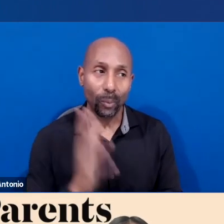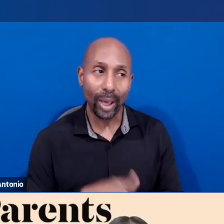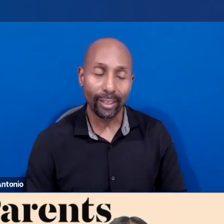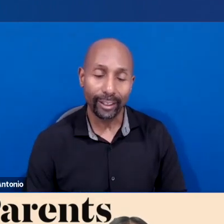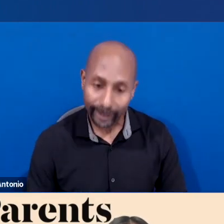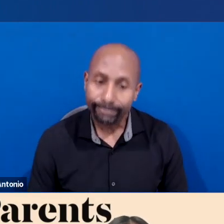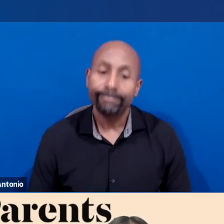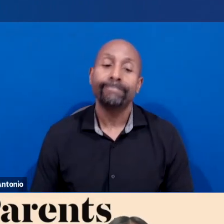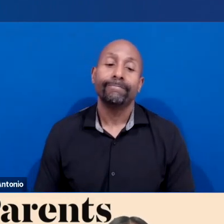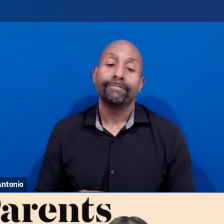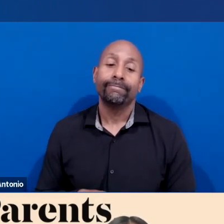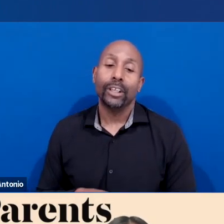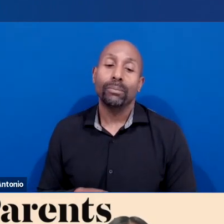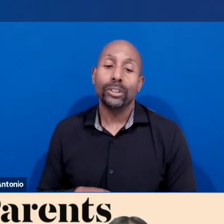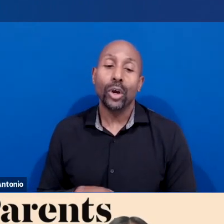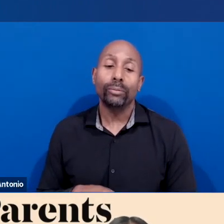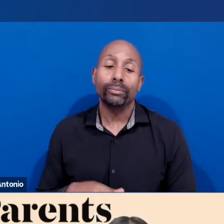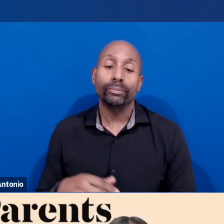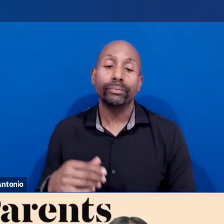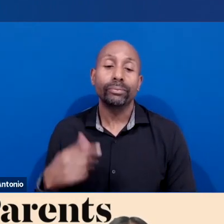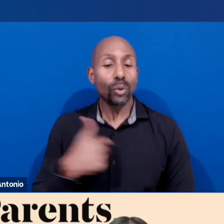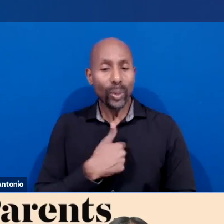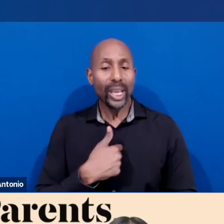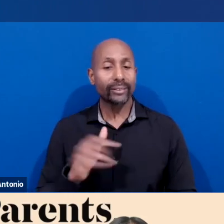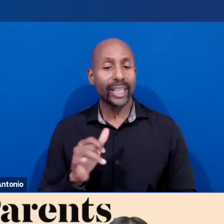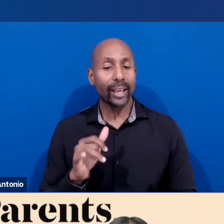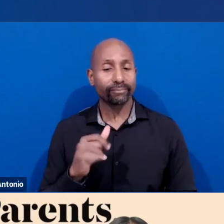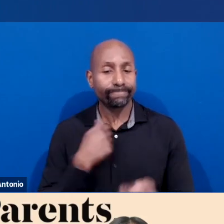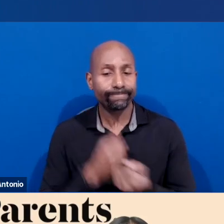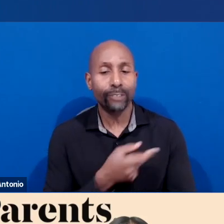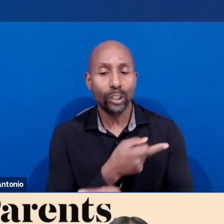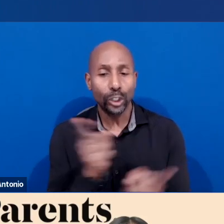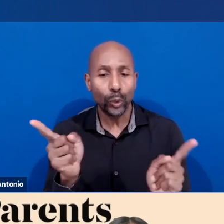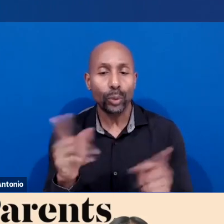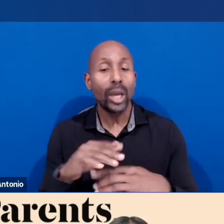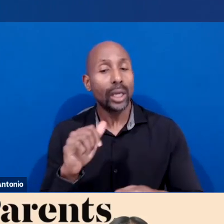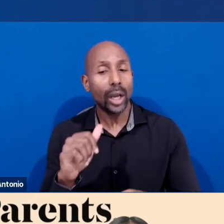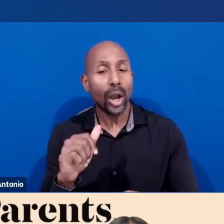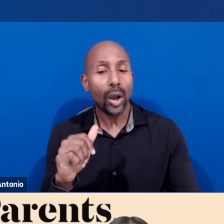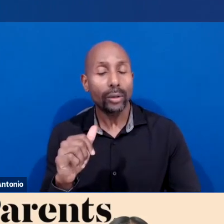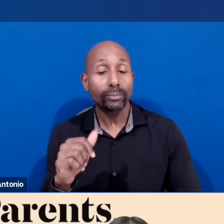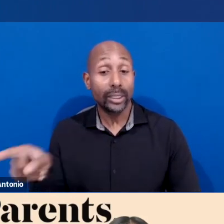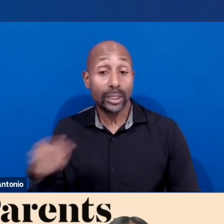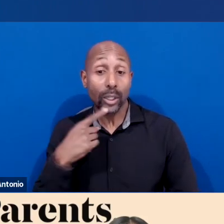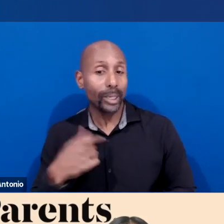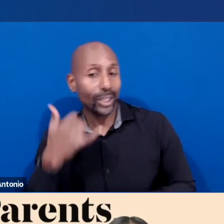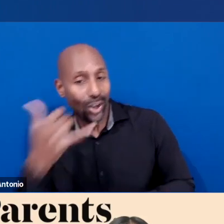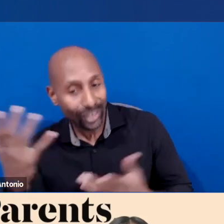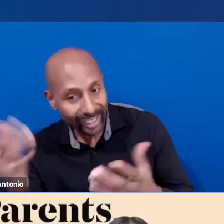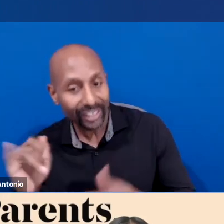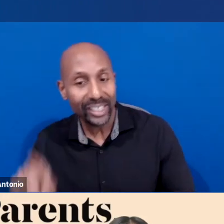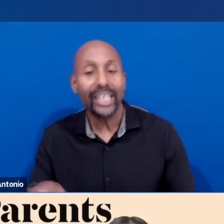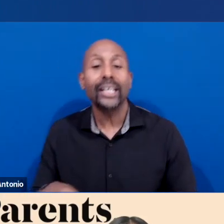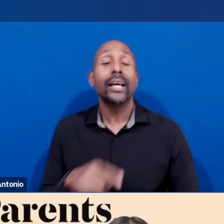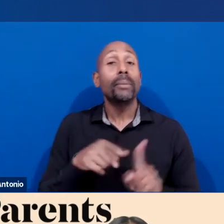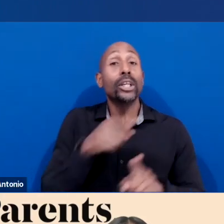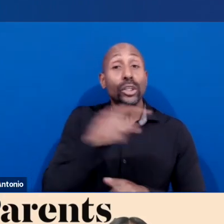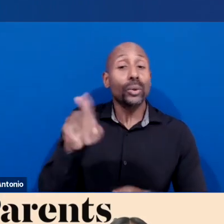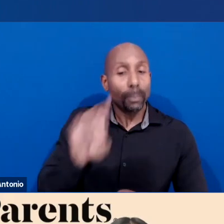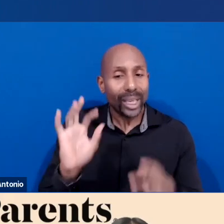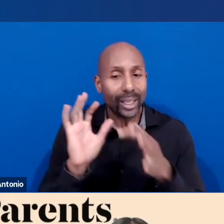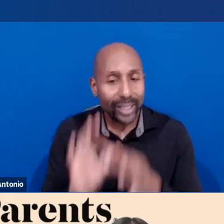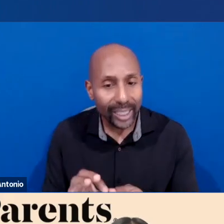in every community. And so the work that we're doing right now at the U.S. Department of Education and the work that I'm doing as Mike and Melanie's mom,